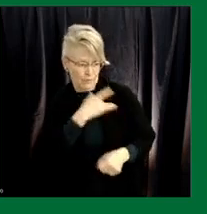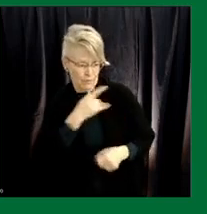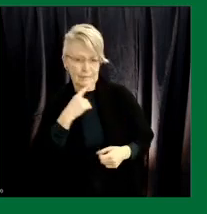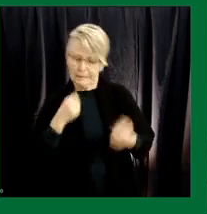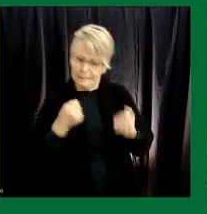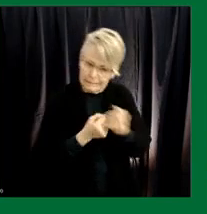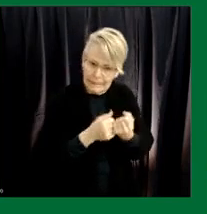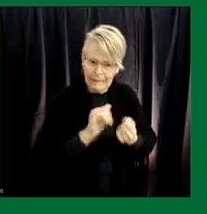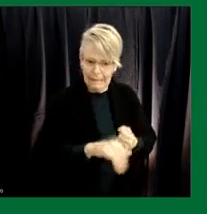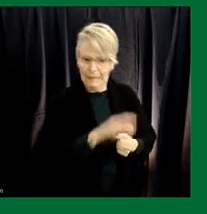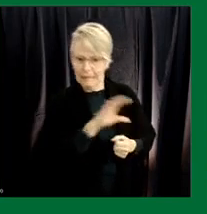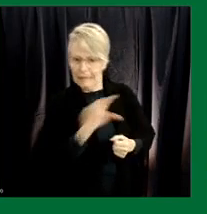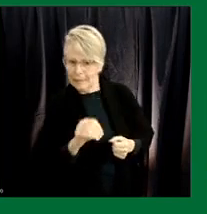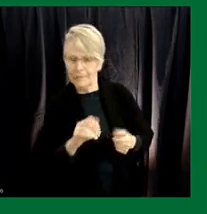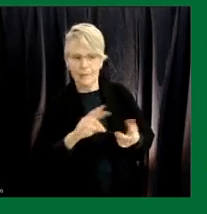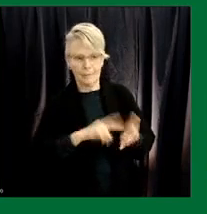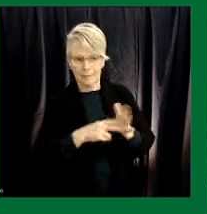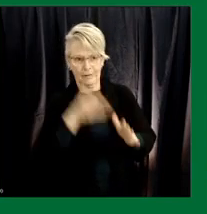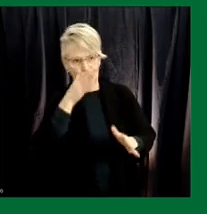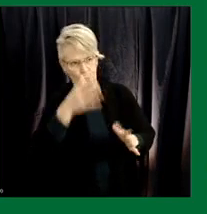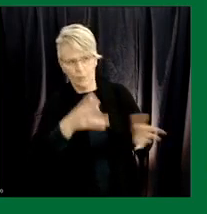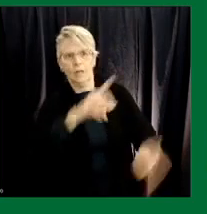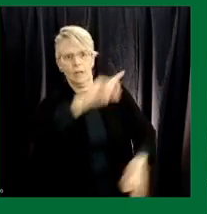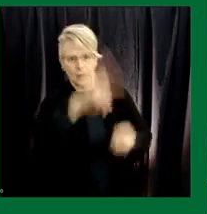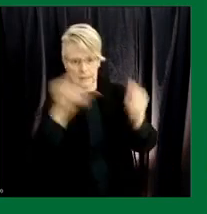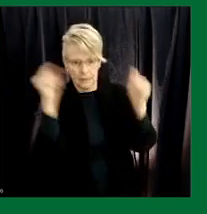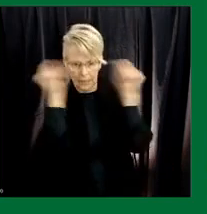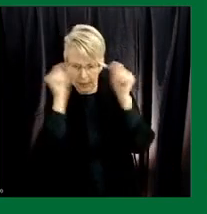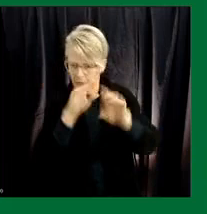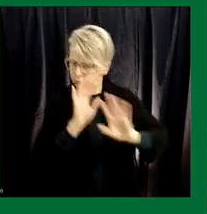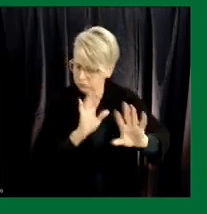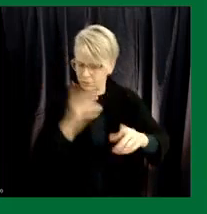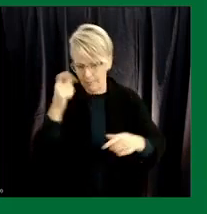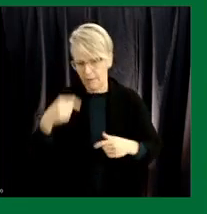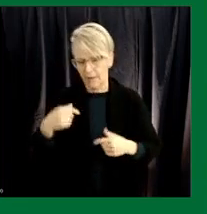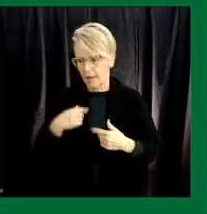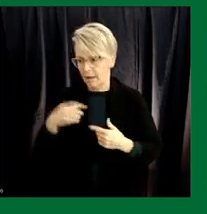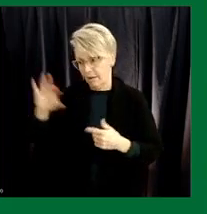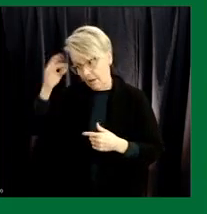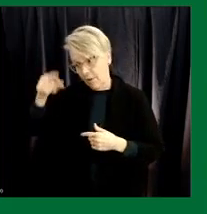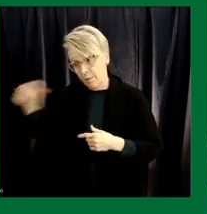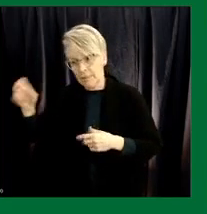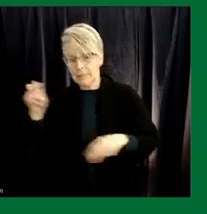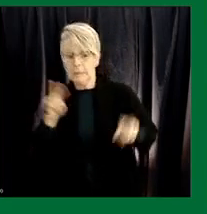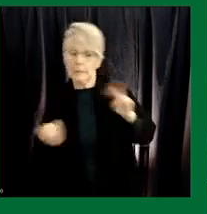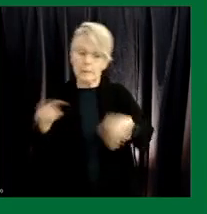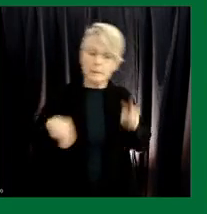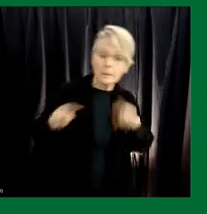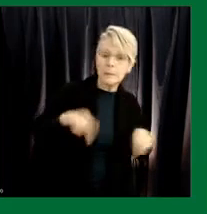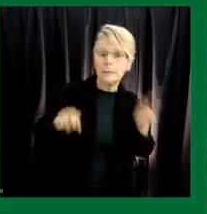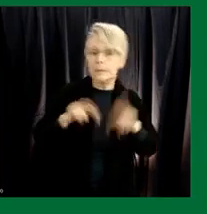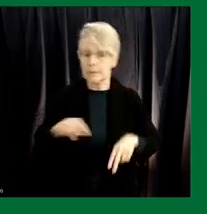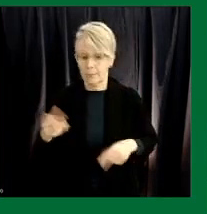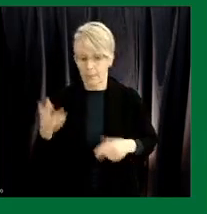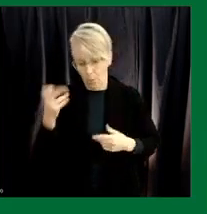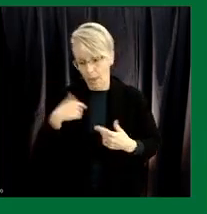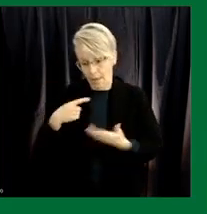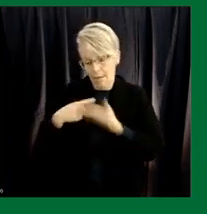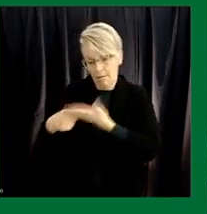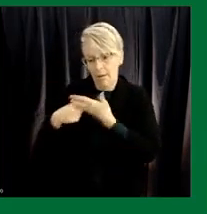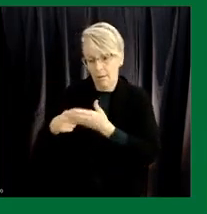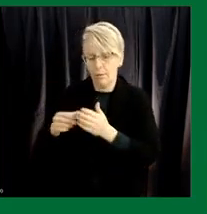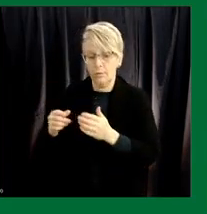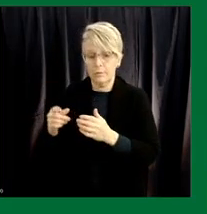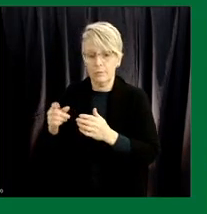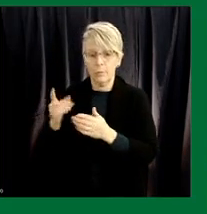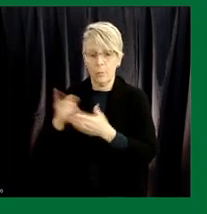the commitment that we anticipate the federal government will have under active consideration in the days ahead and i say that due to the conversations that we've